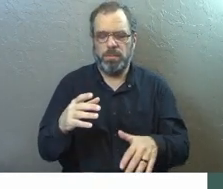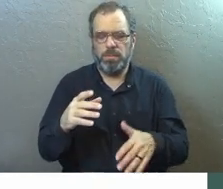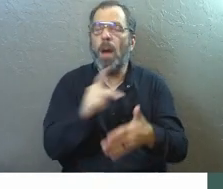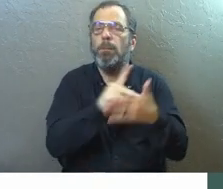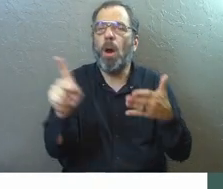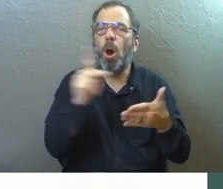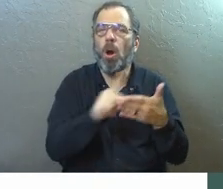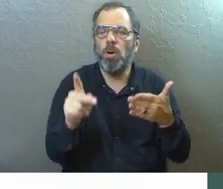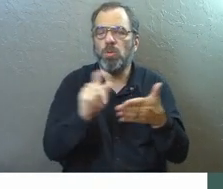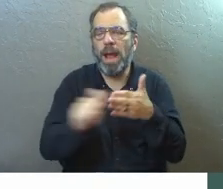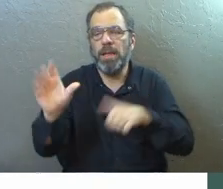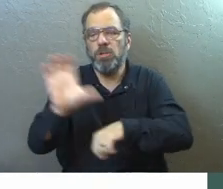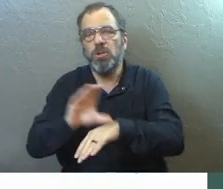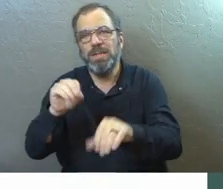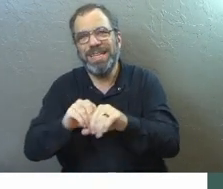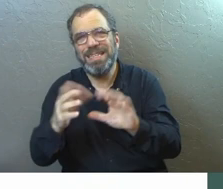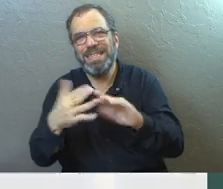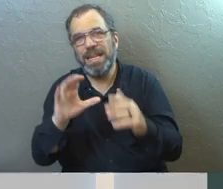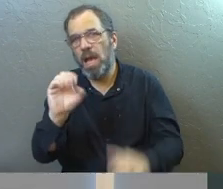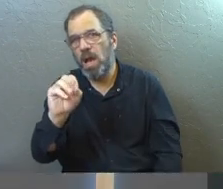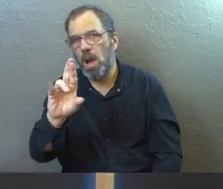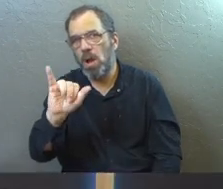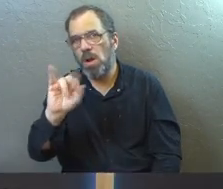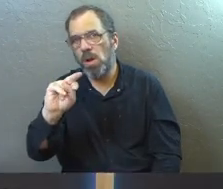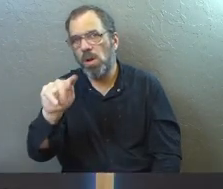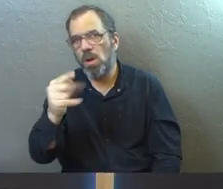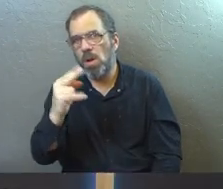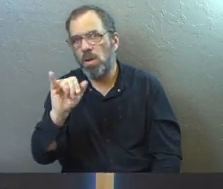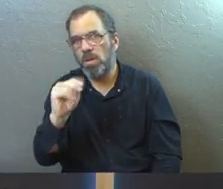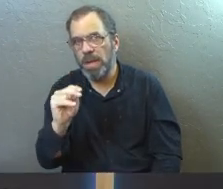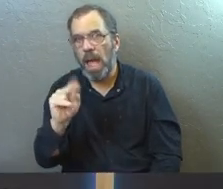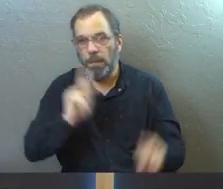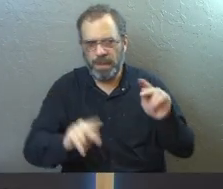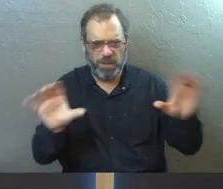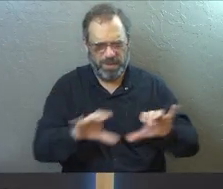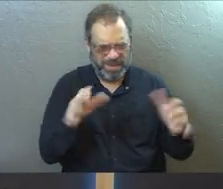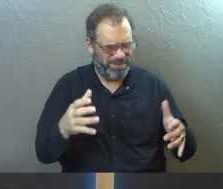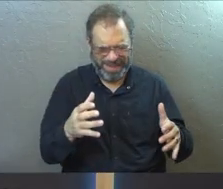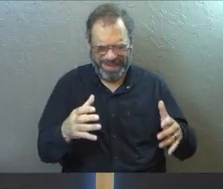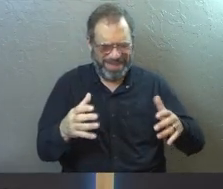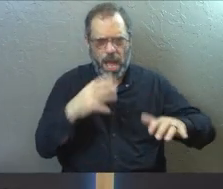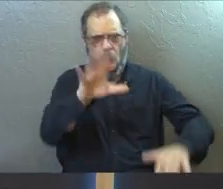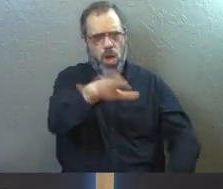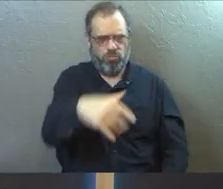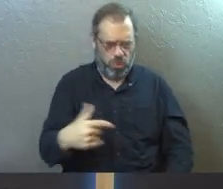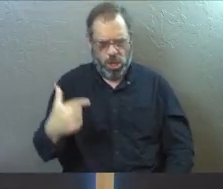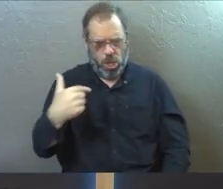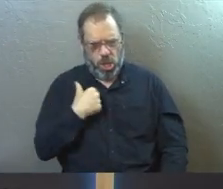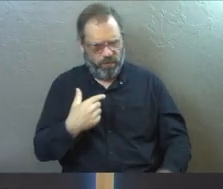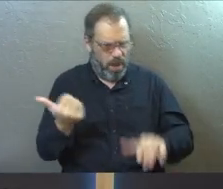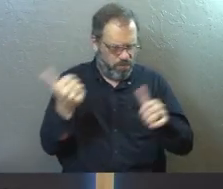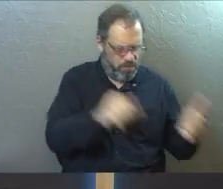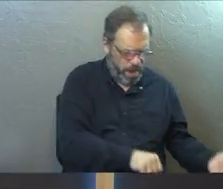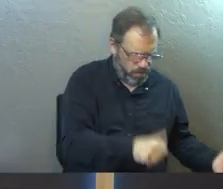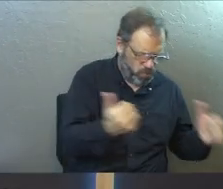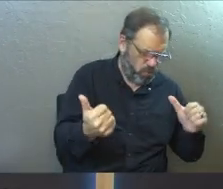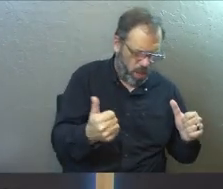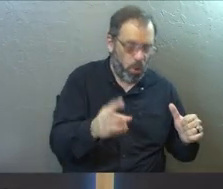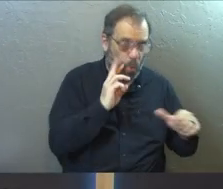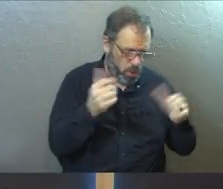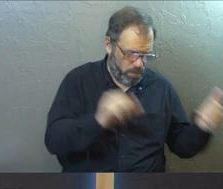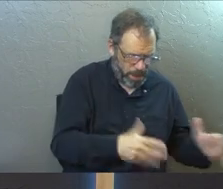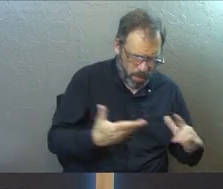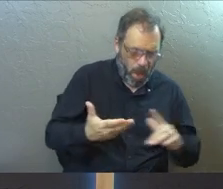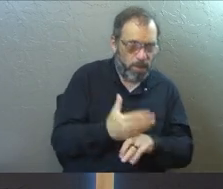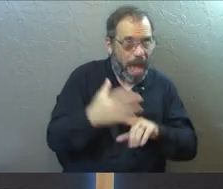writing to a church in the city of Corinth. And people were doing this really weird thing where they were saying, Hey, if I got baptized, water